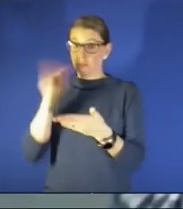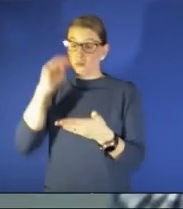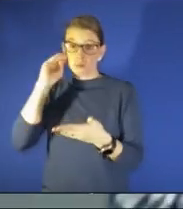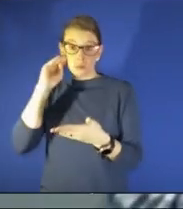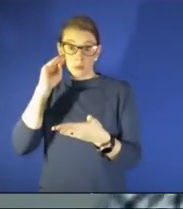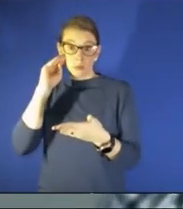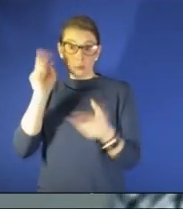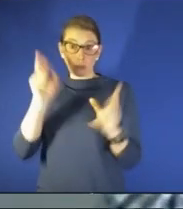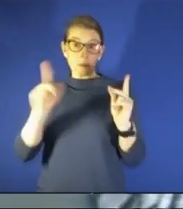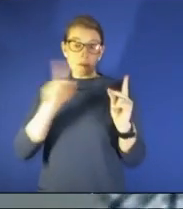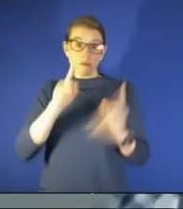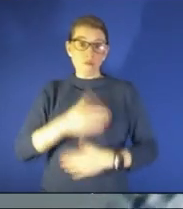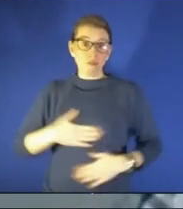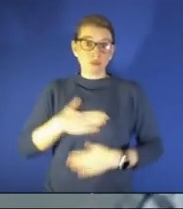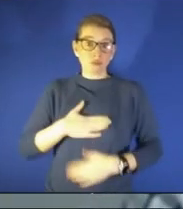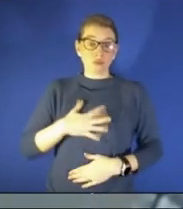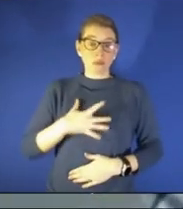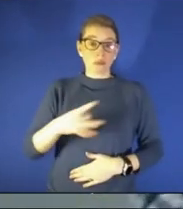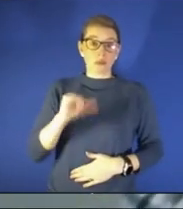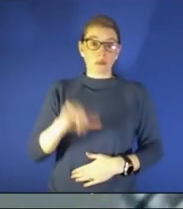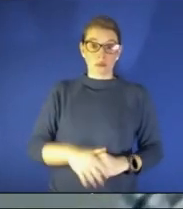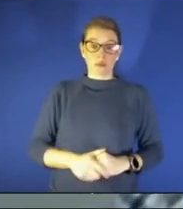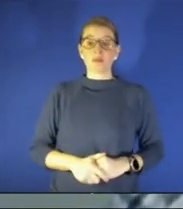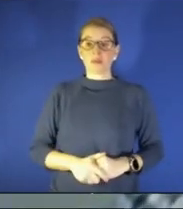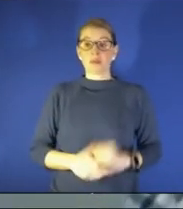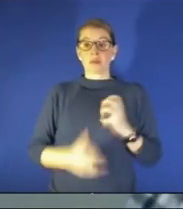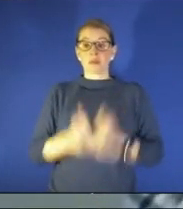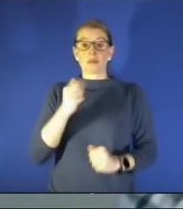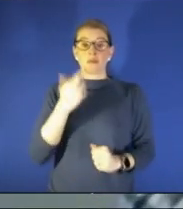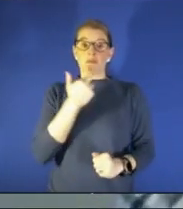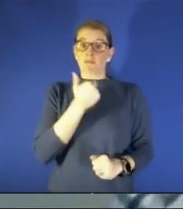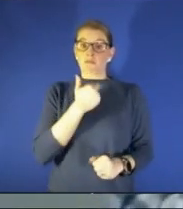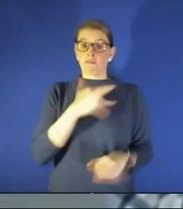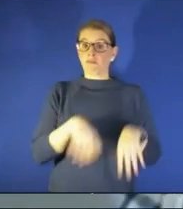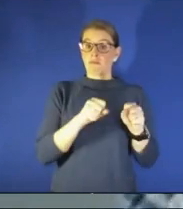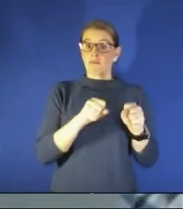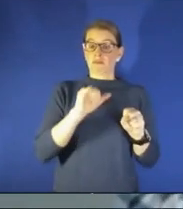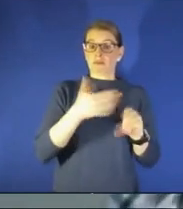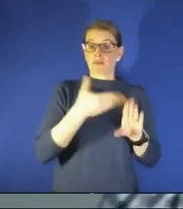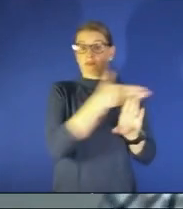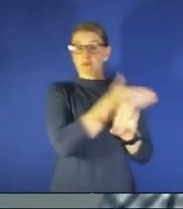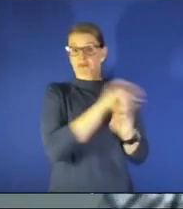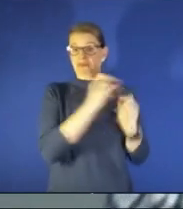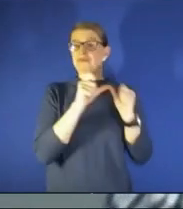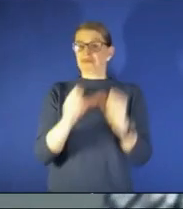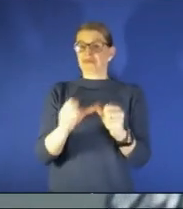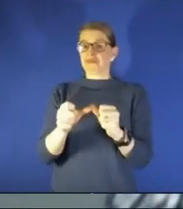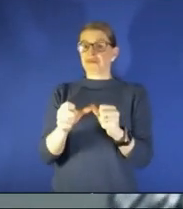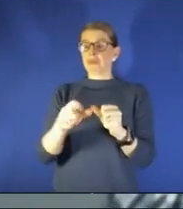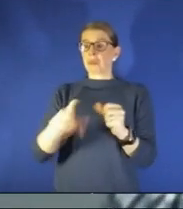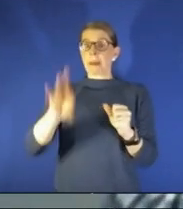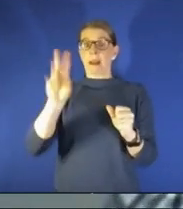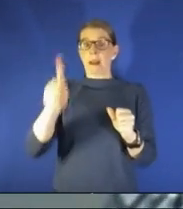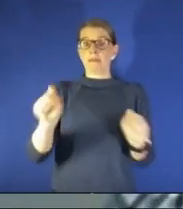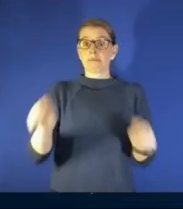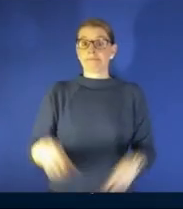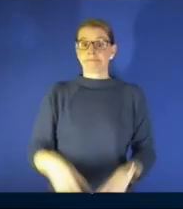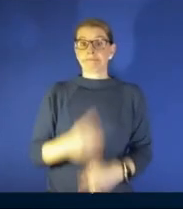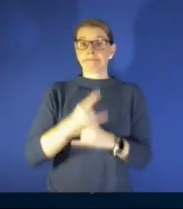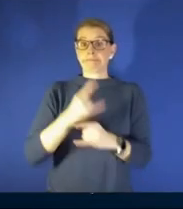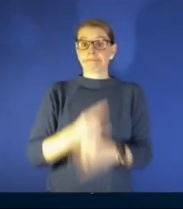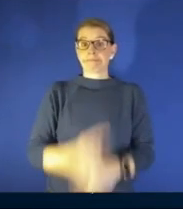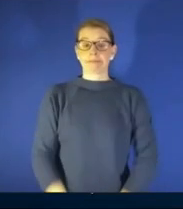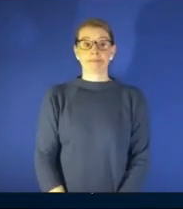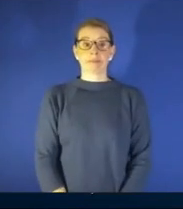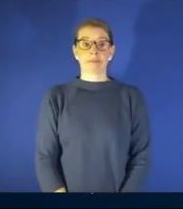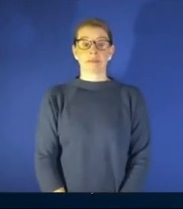yeah uh most restaurants that that adopted that earlier continuing to do it yes any concerns